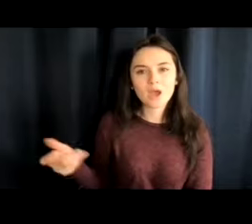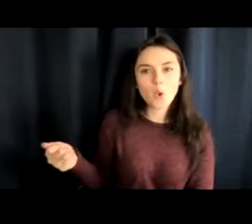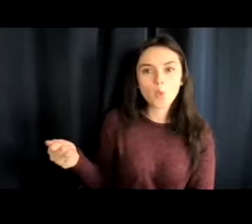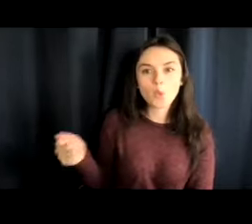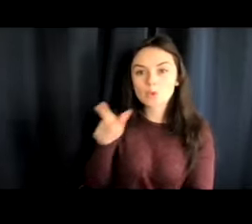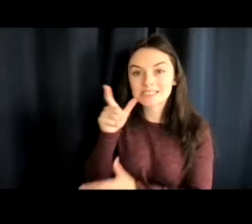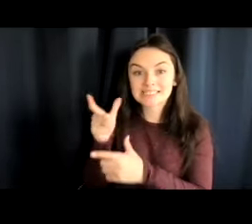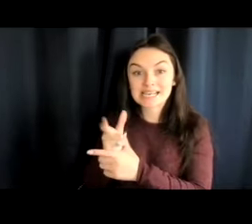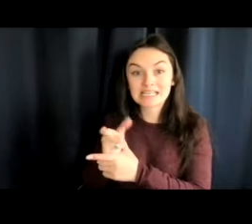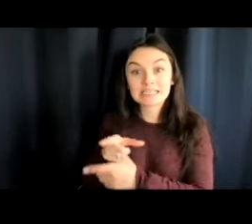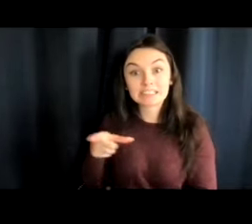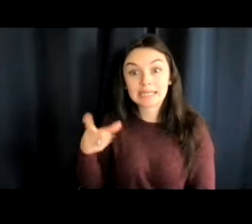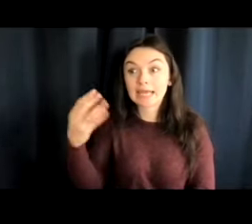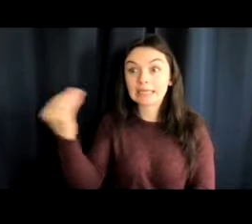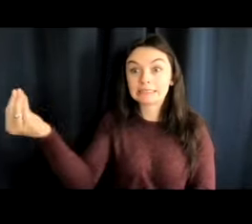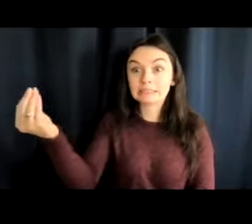she can get lost.